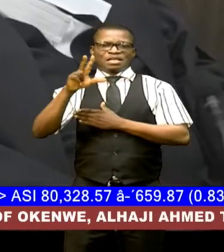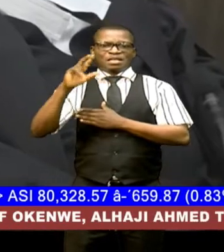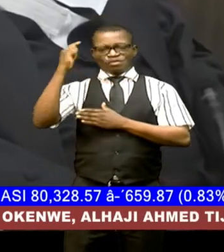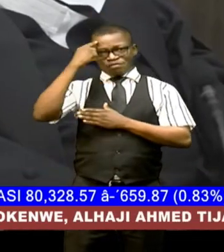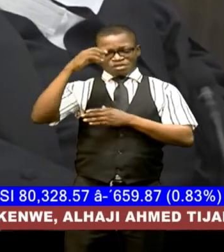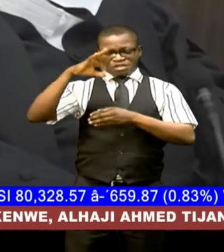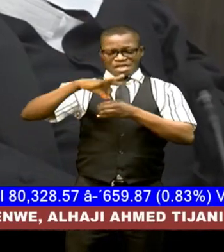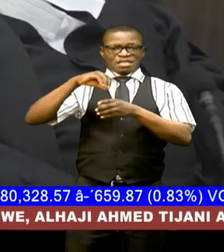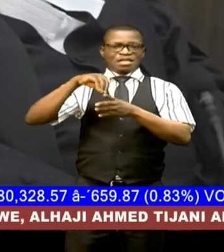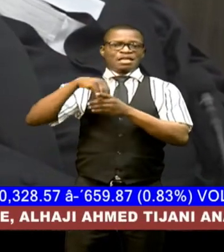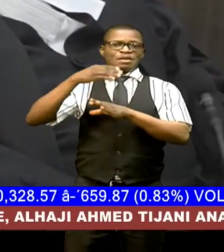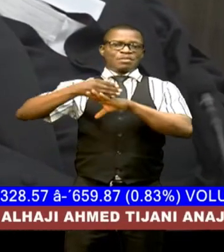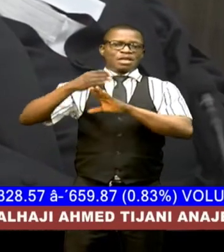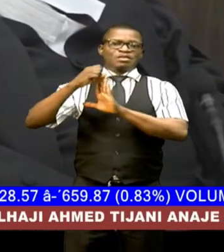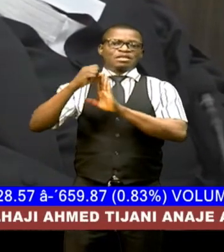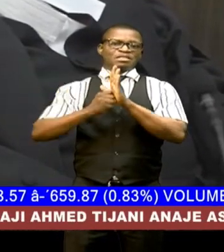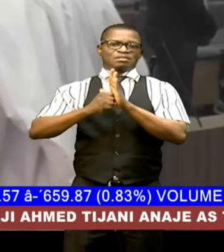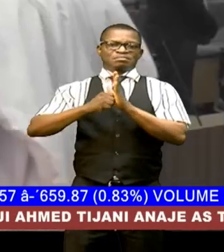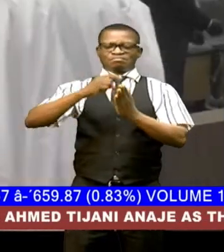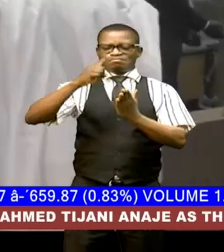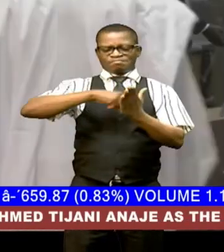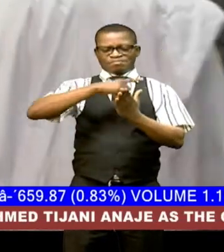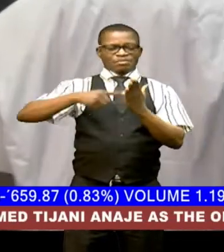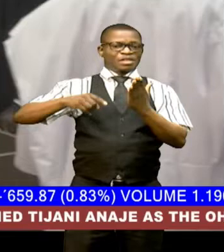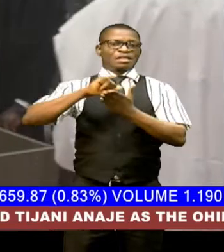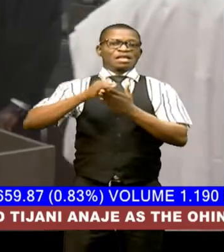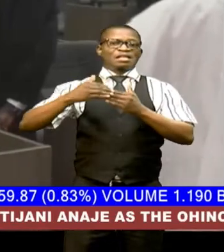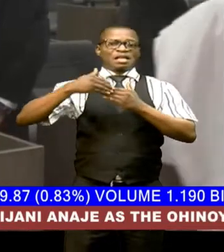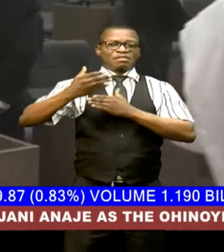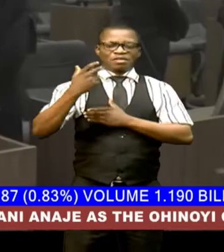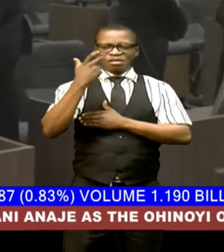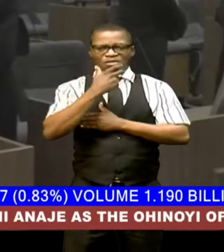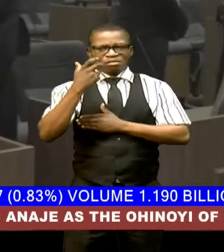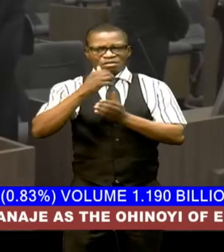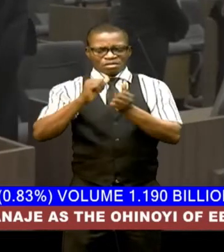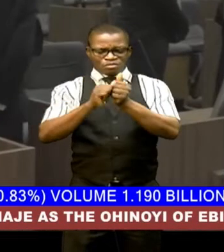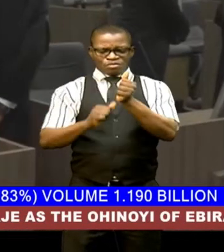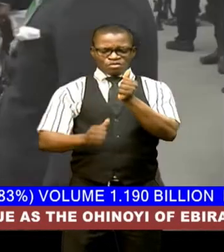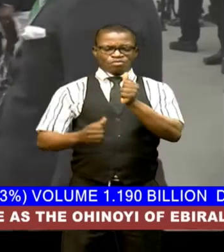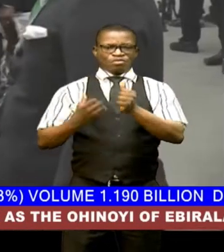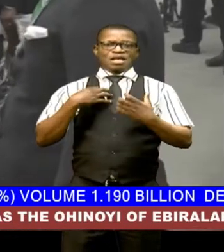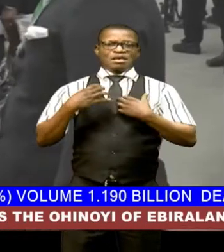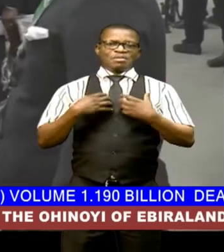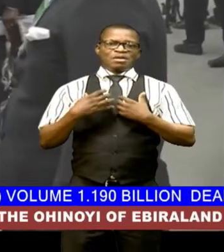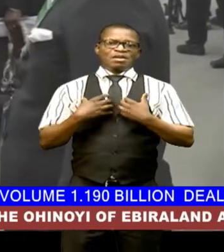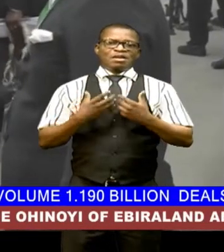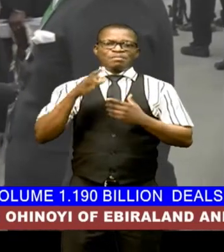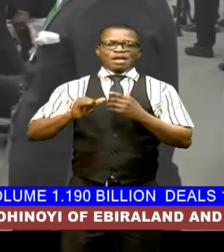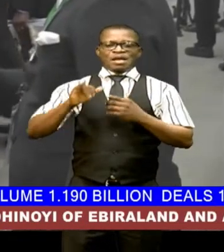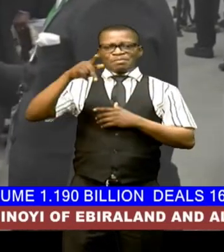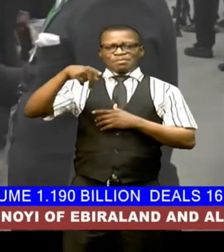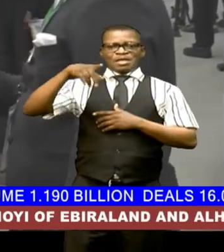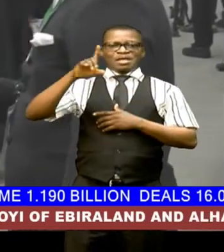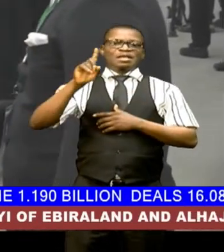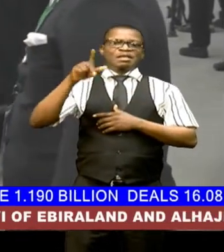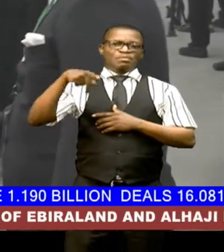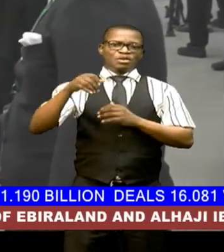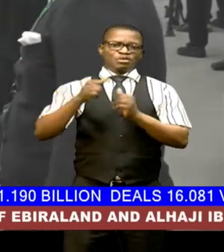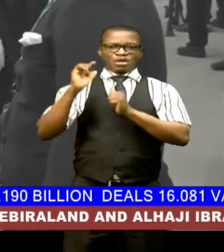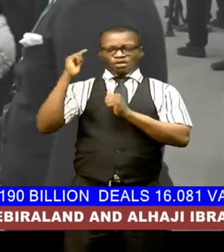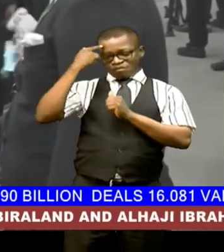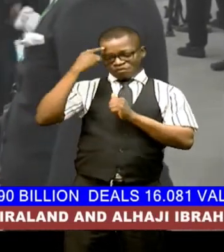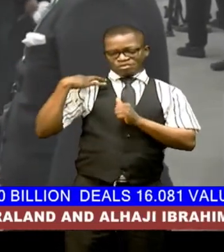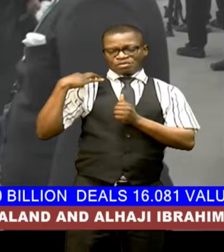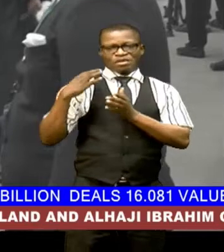in benue state the dismissal followed an oral withdrawal of the appeal by the people's party pdp and his governorship